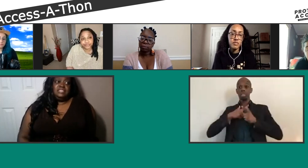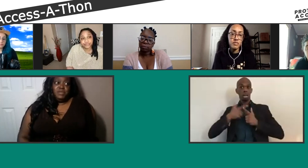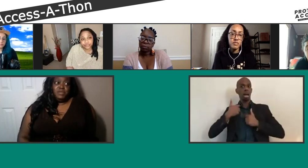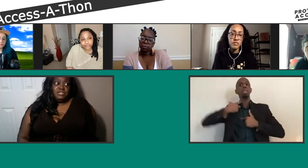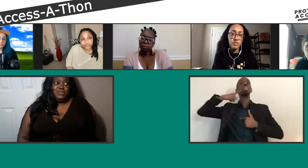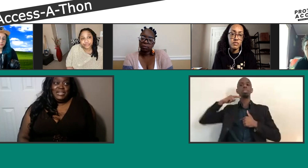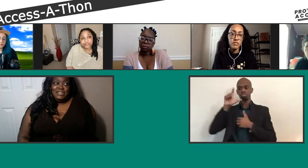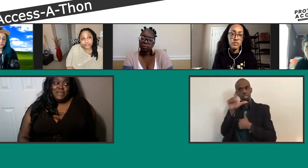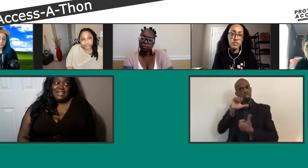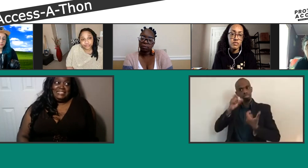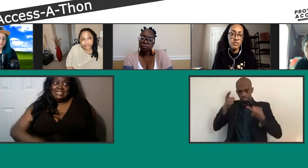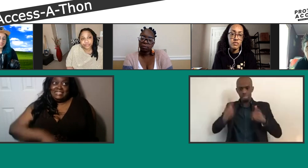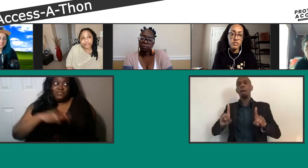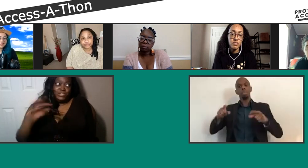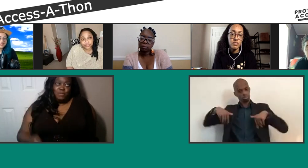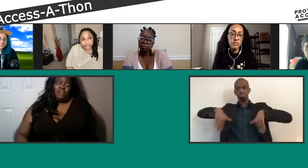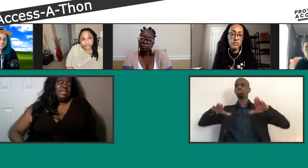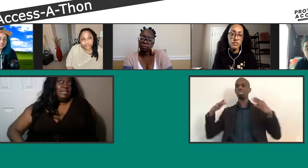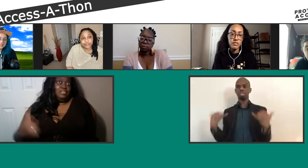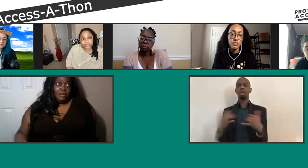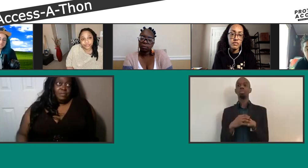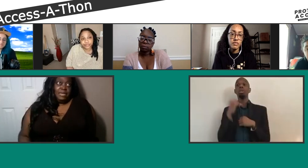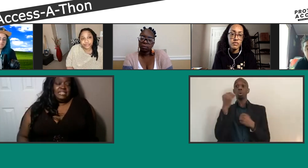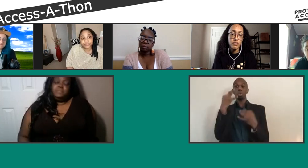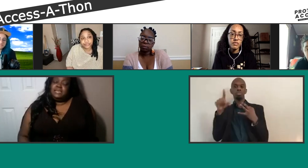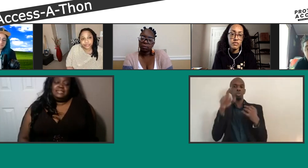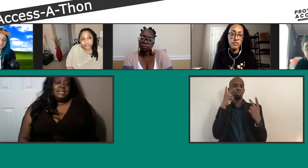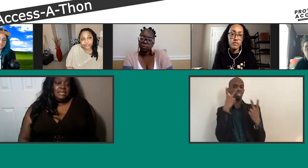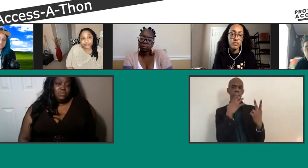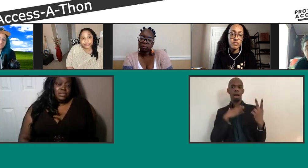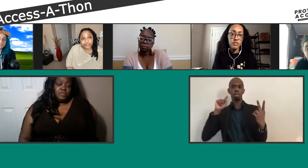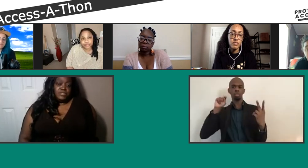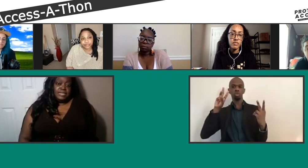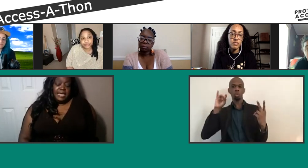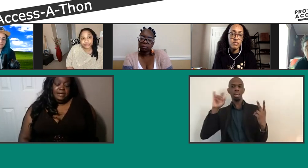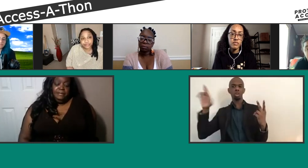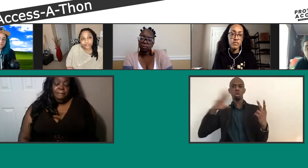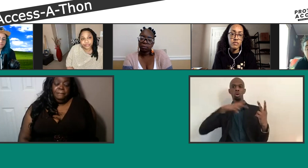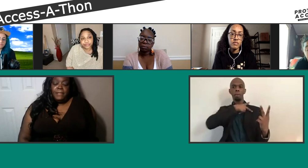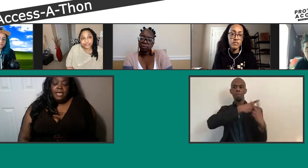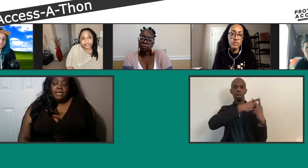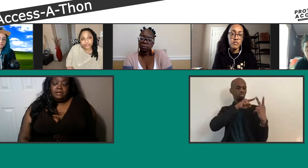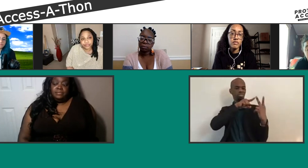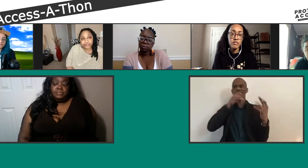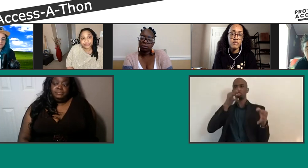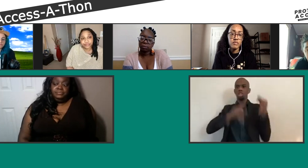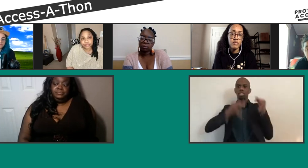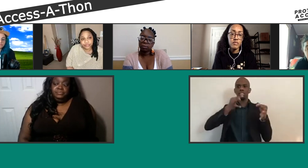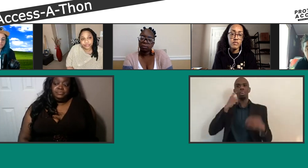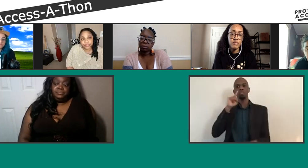still see me tweeting about justice for Samarian in three months, it's because they didn't get what they were supposed to get. And